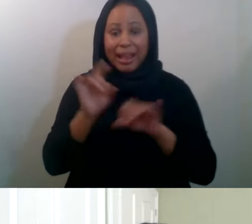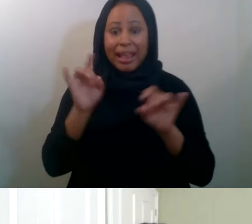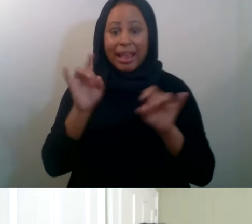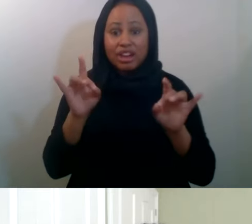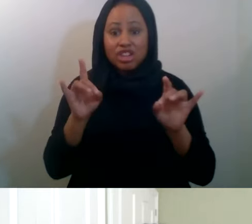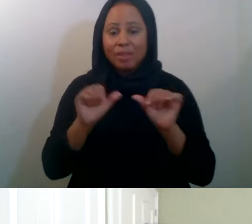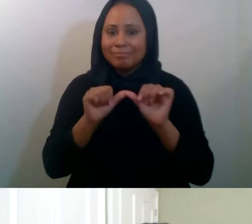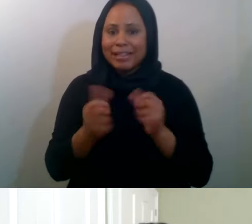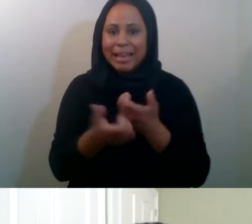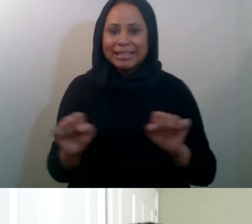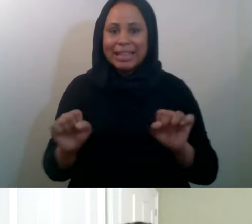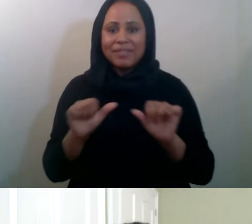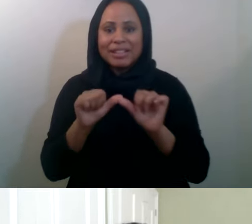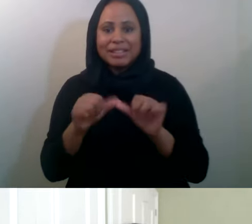safe, stay healthy, and assalamu alaikum. All right. Thank